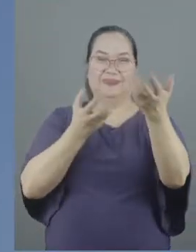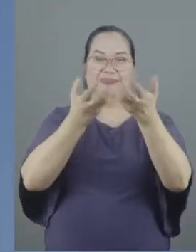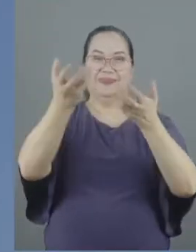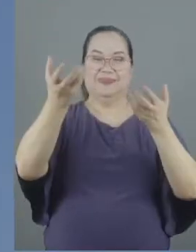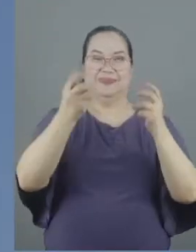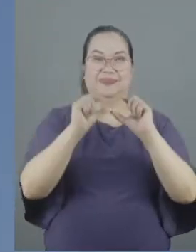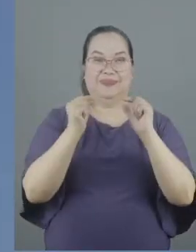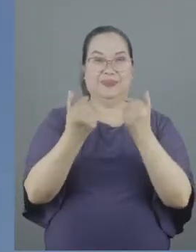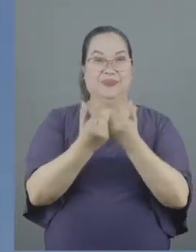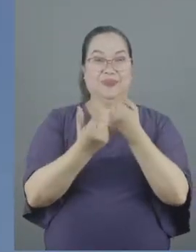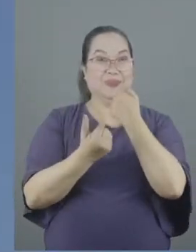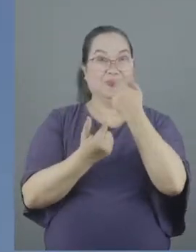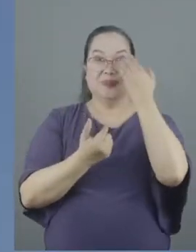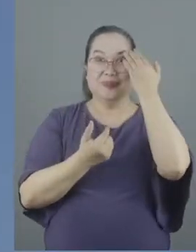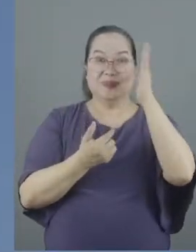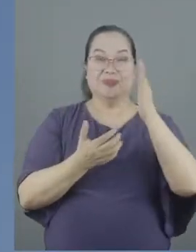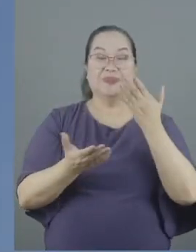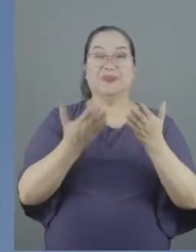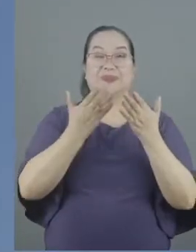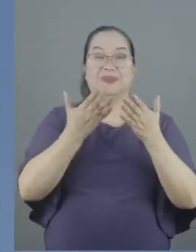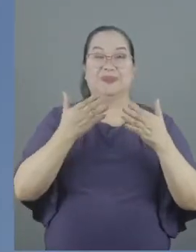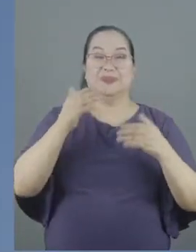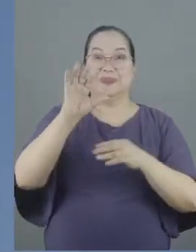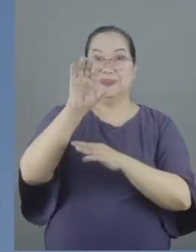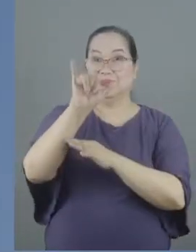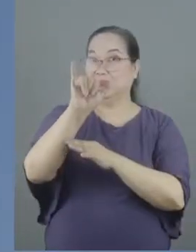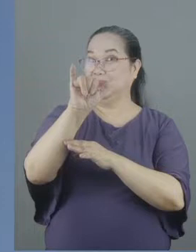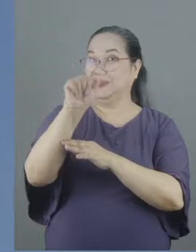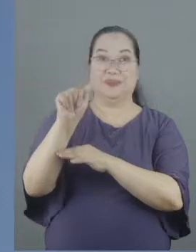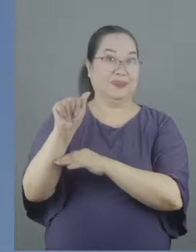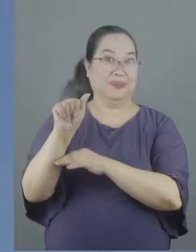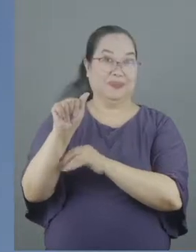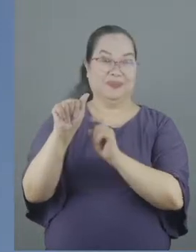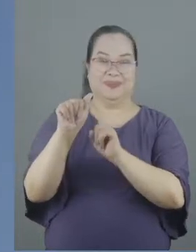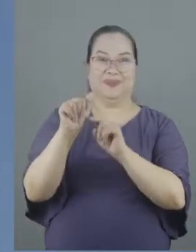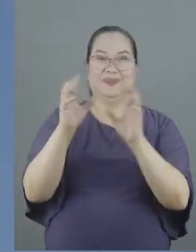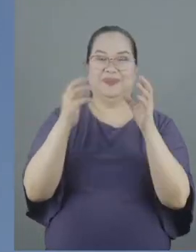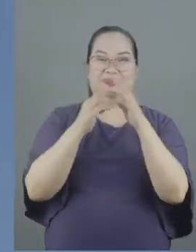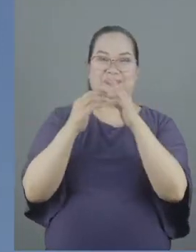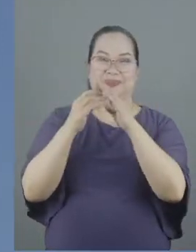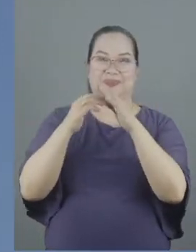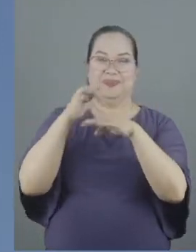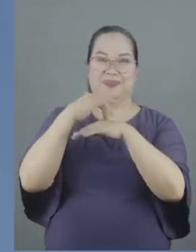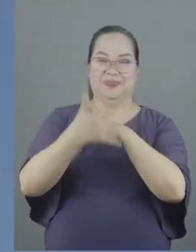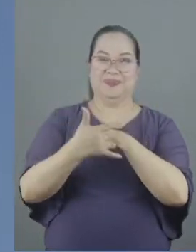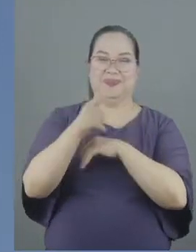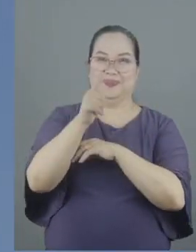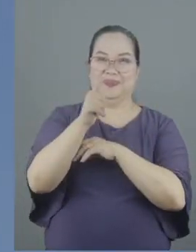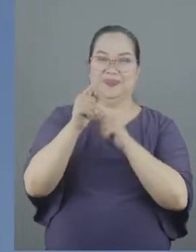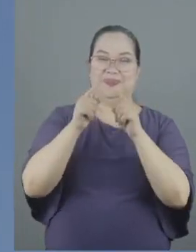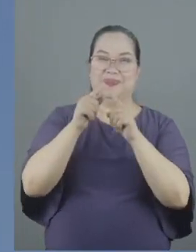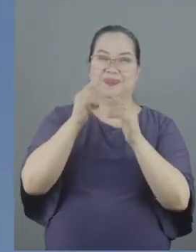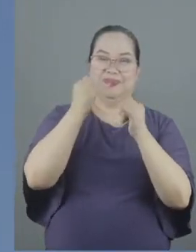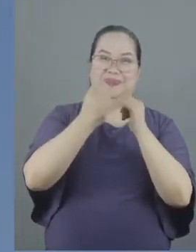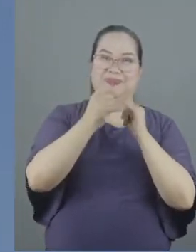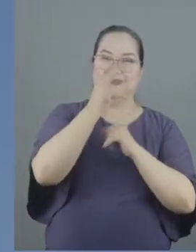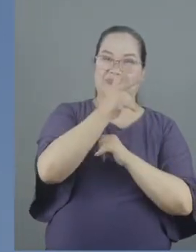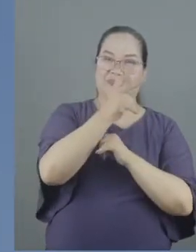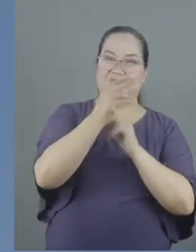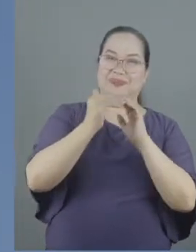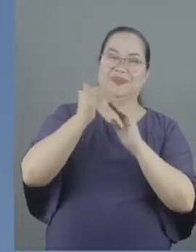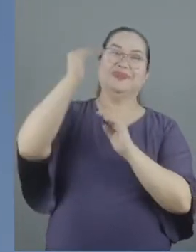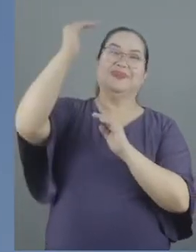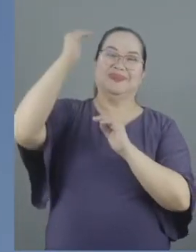For those who don't know, it may be called young adults, but we're now a community of early 20s to late 30s and, of course, above.